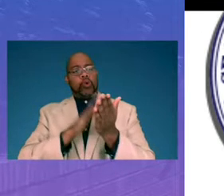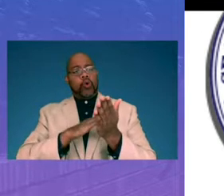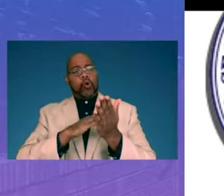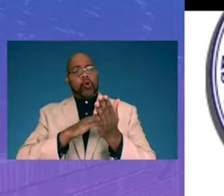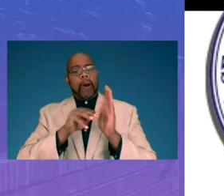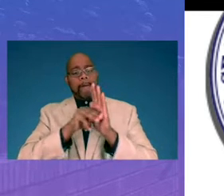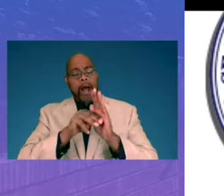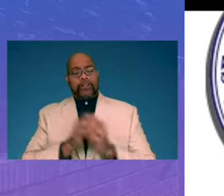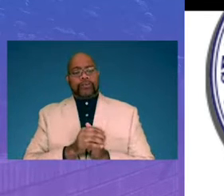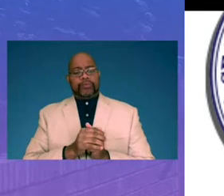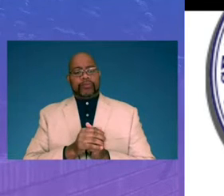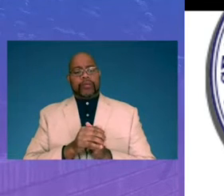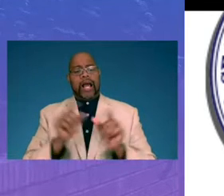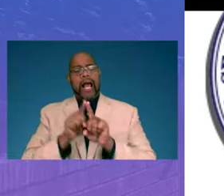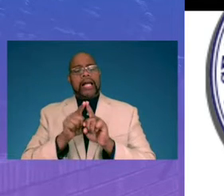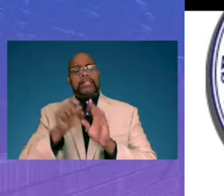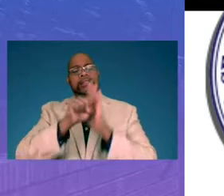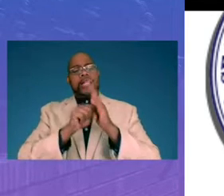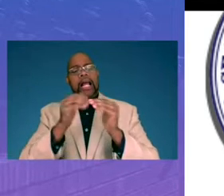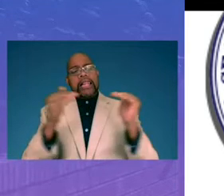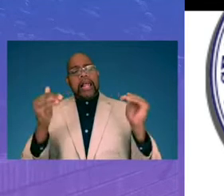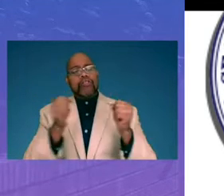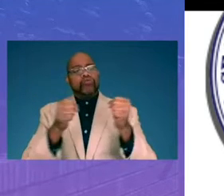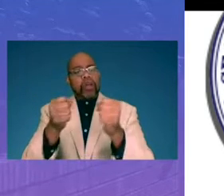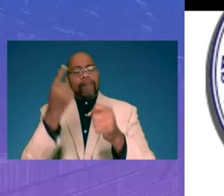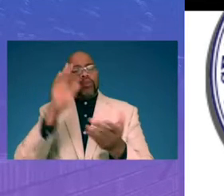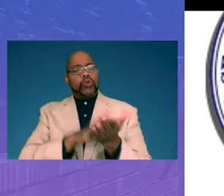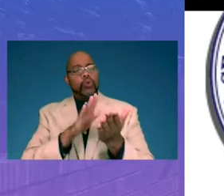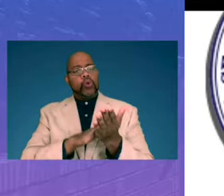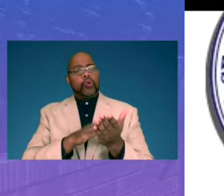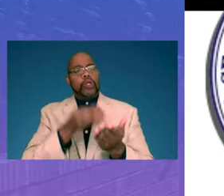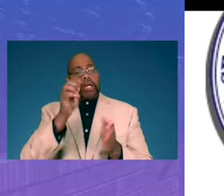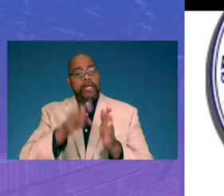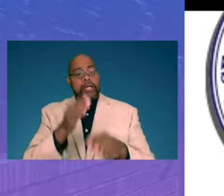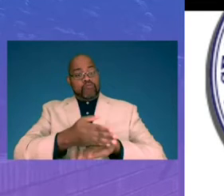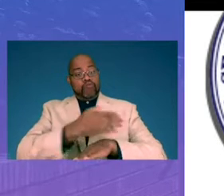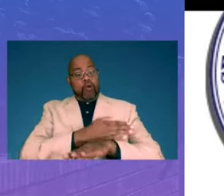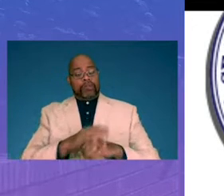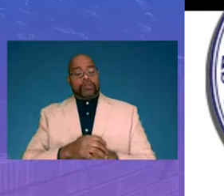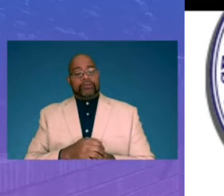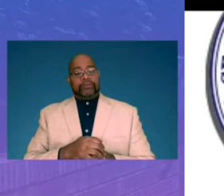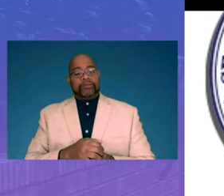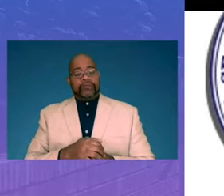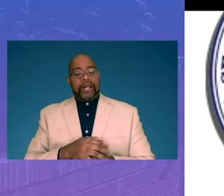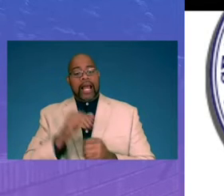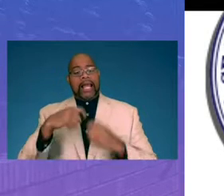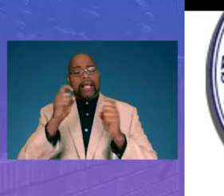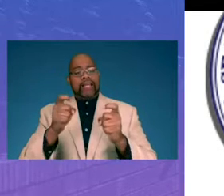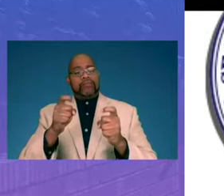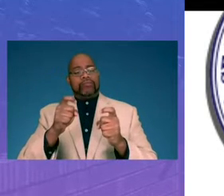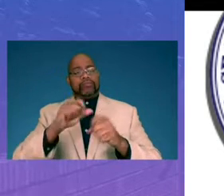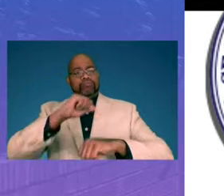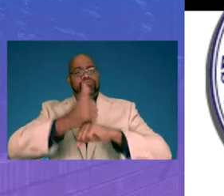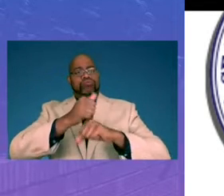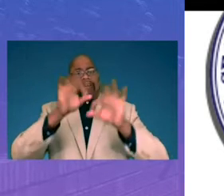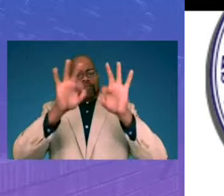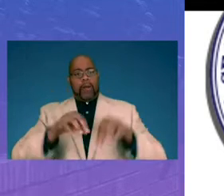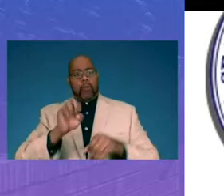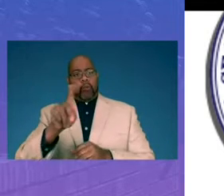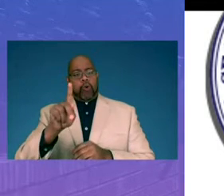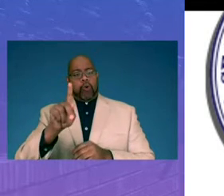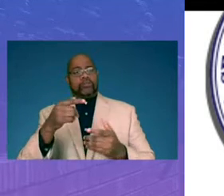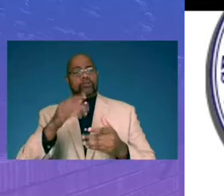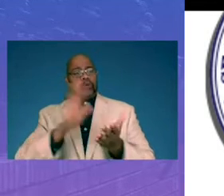as a state-level strategy for school improvement and provides a framework for schools to use if they choose to